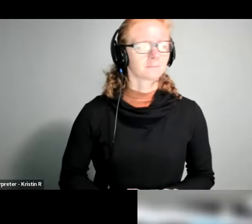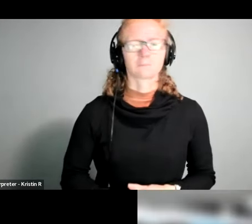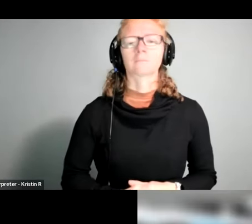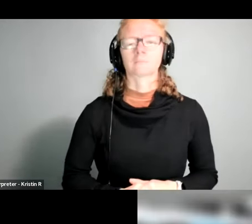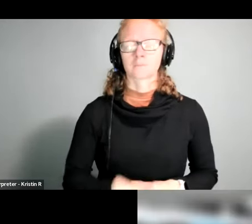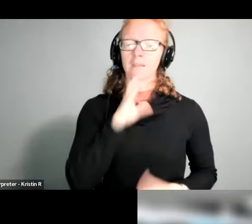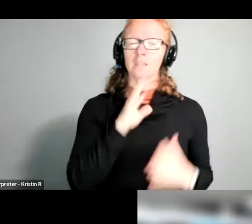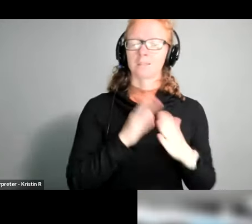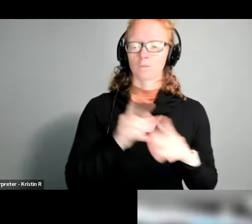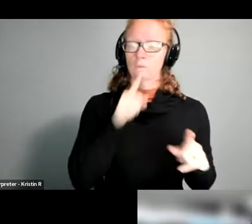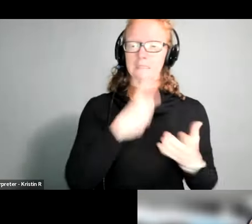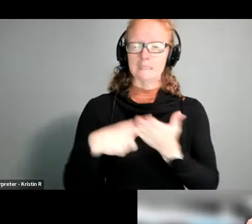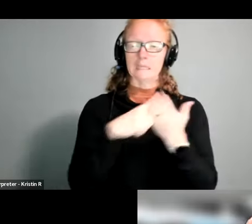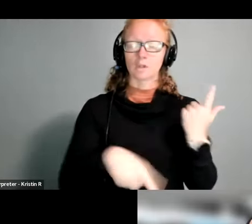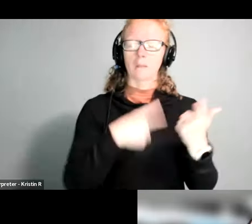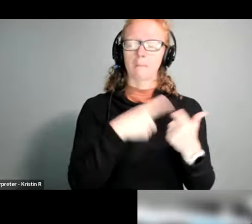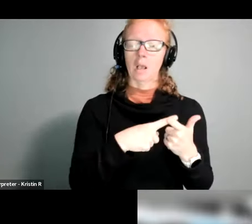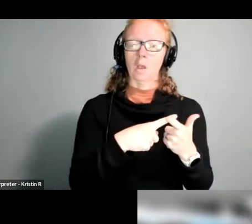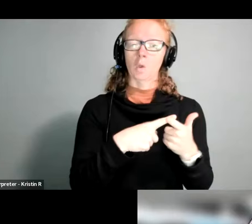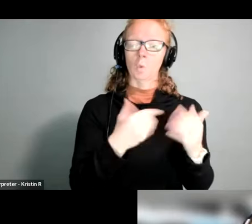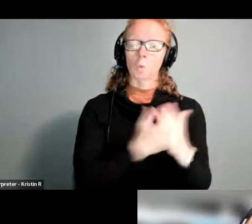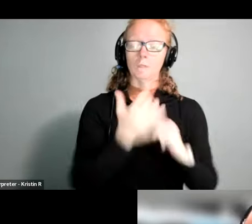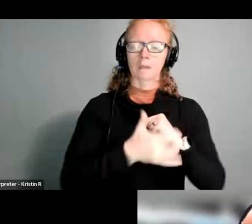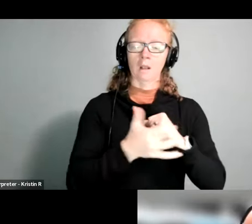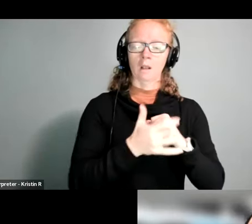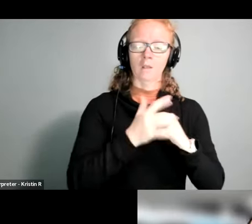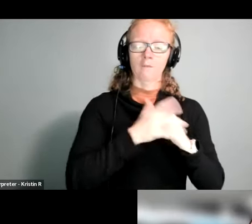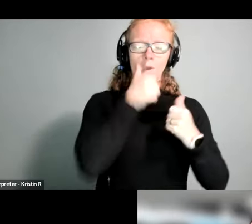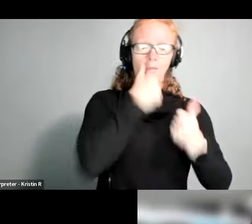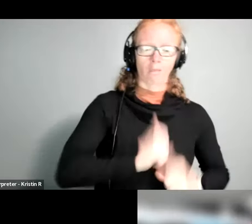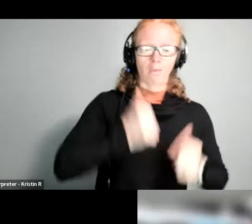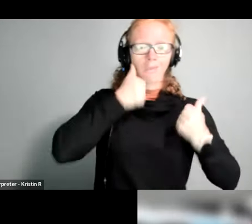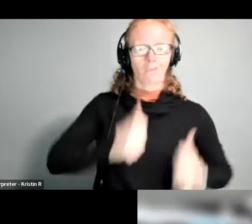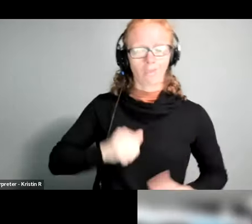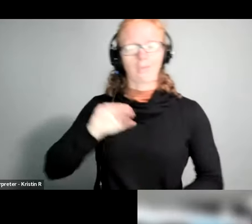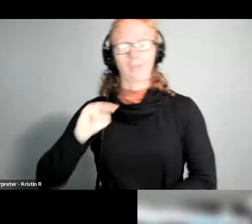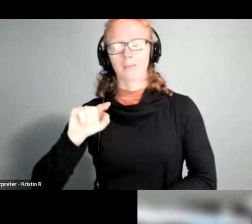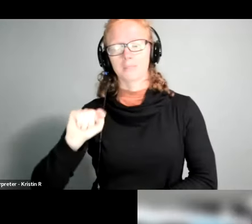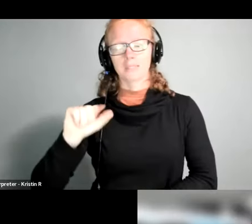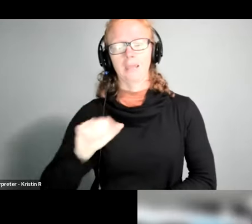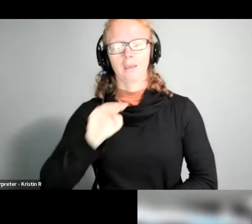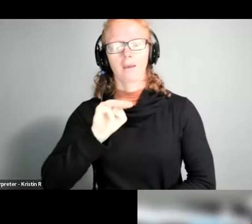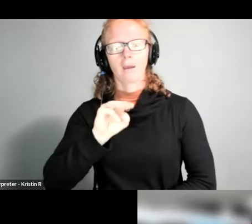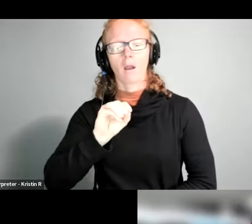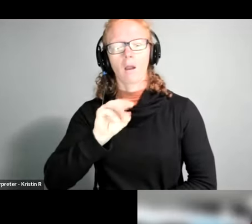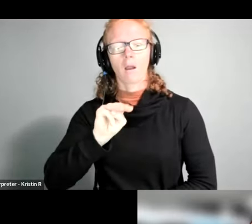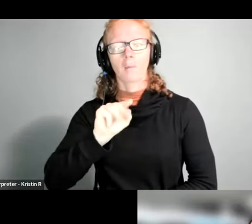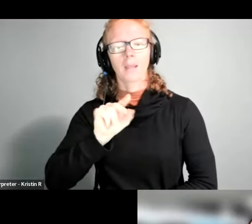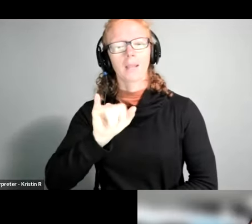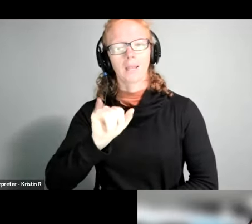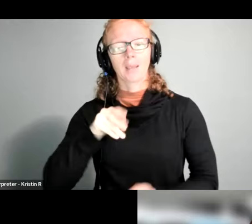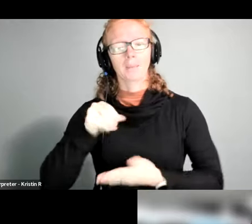technology to support people with hearing and vision loss and an mta omni payment system presentation